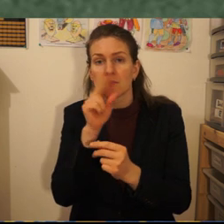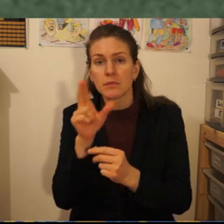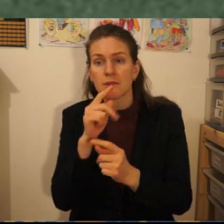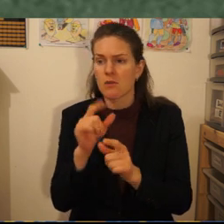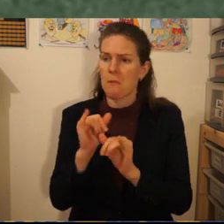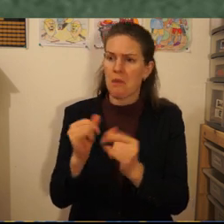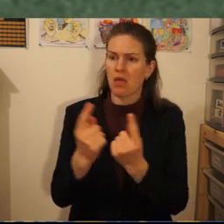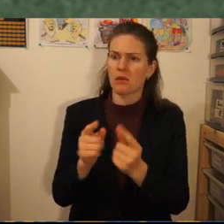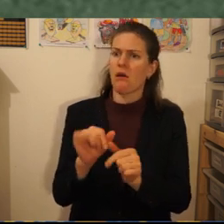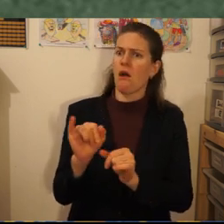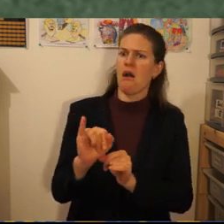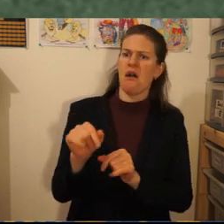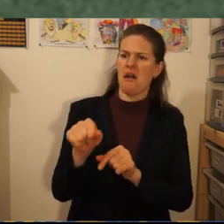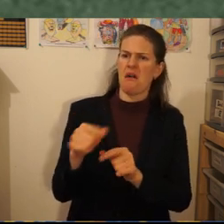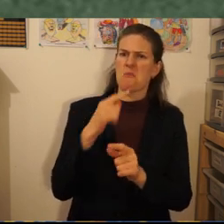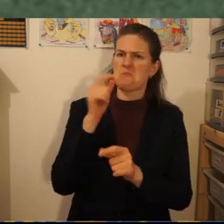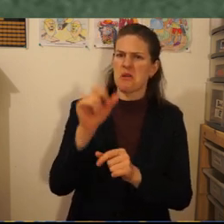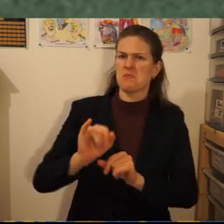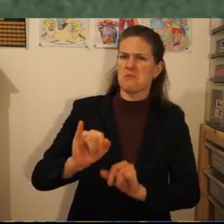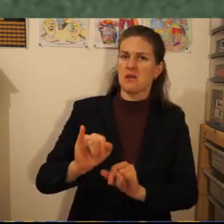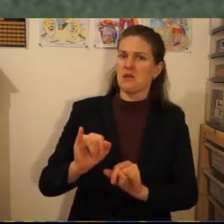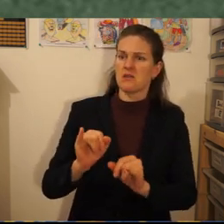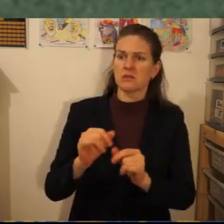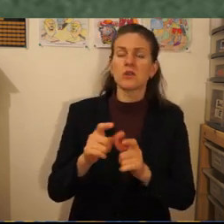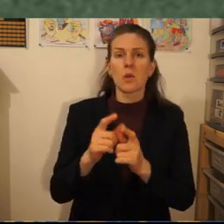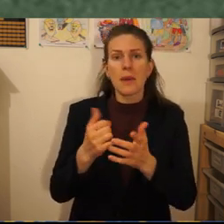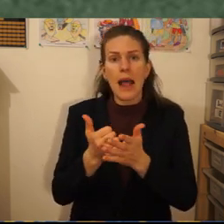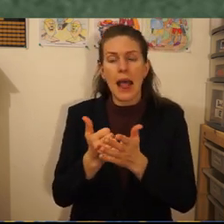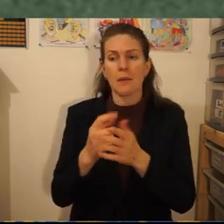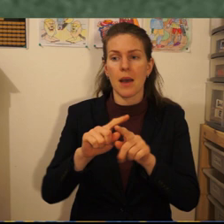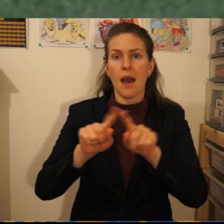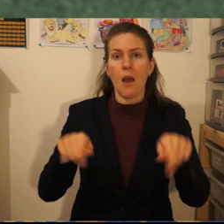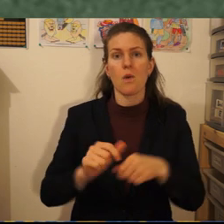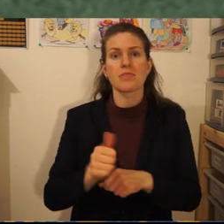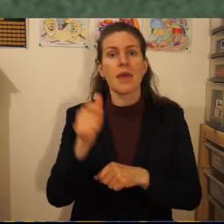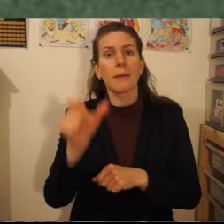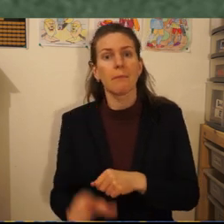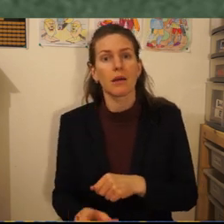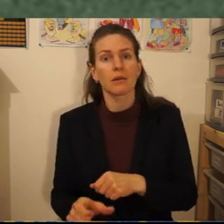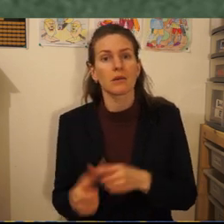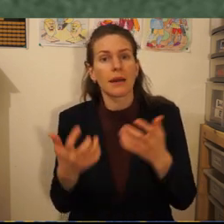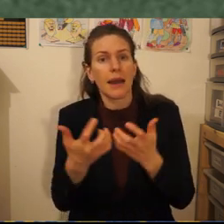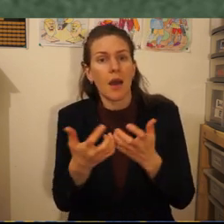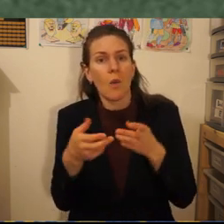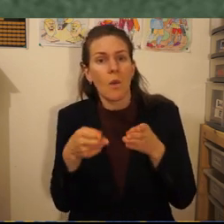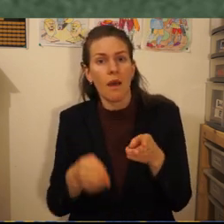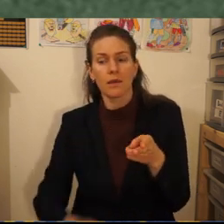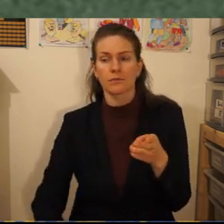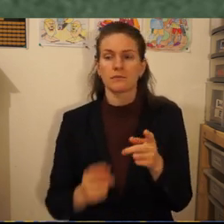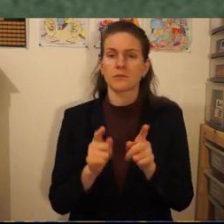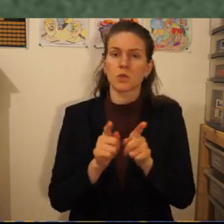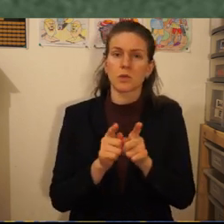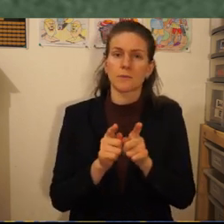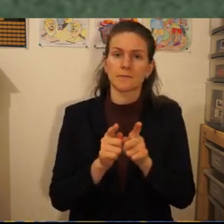do anything that will harm them but we do everything to help our neighbours and even adultery